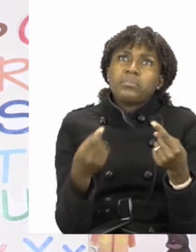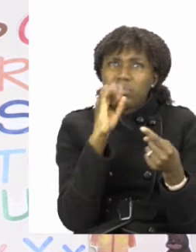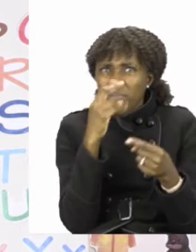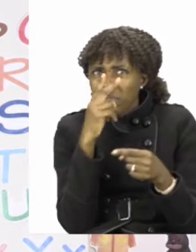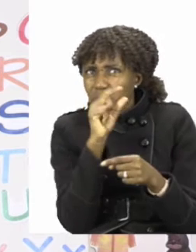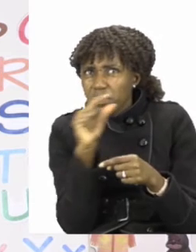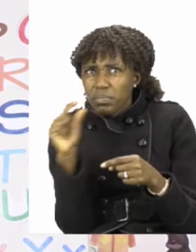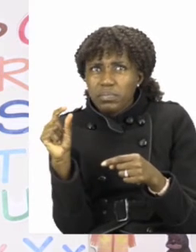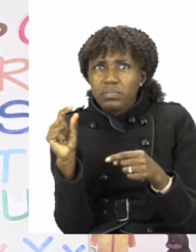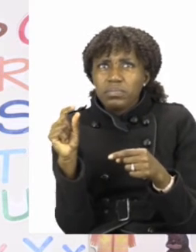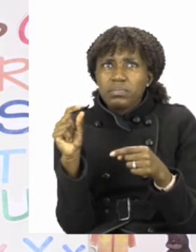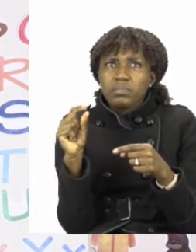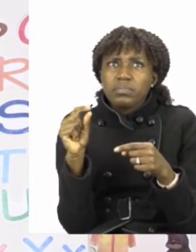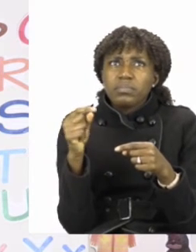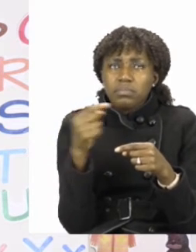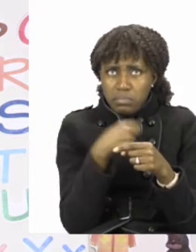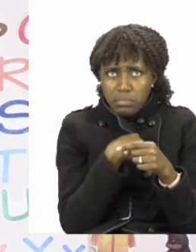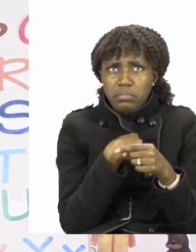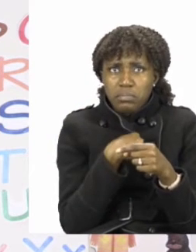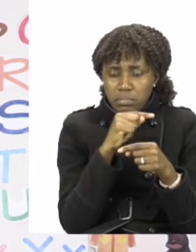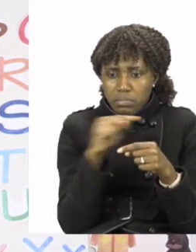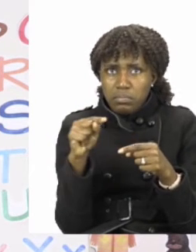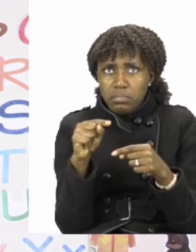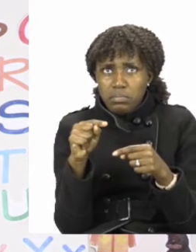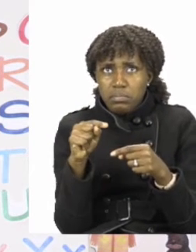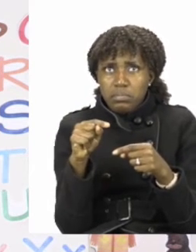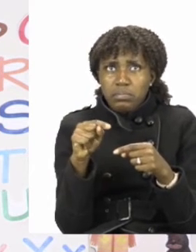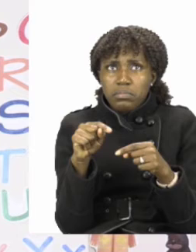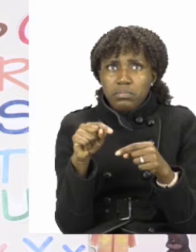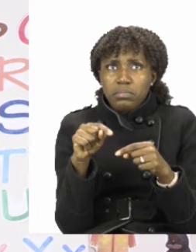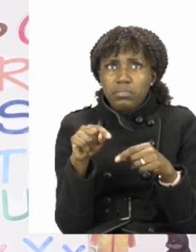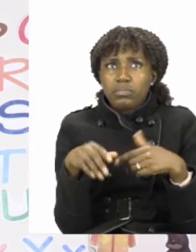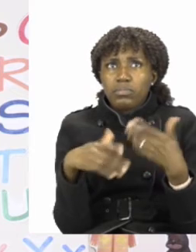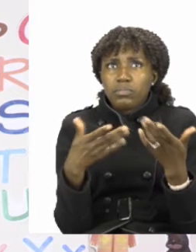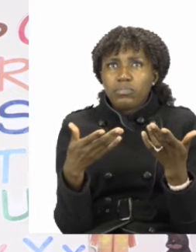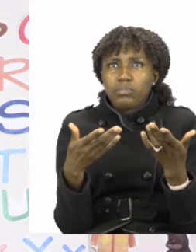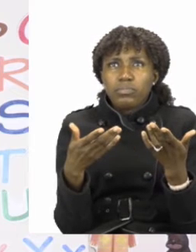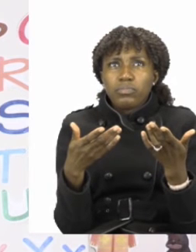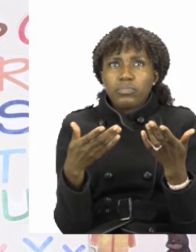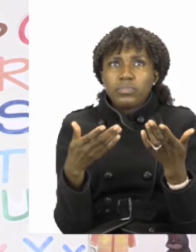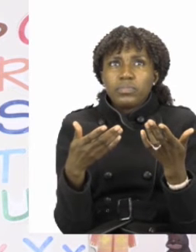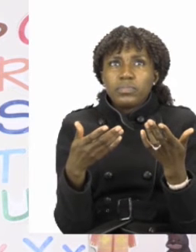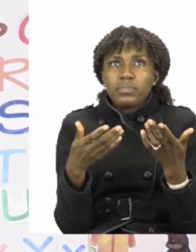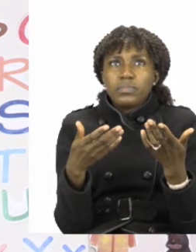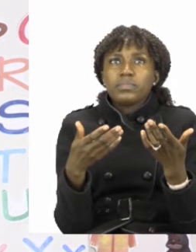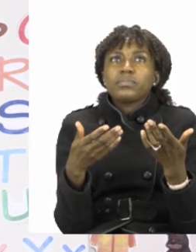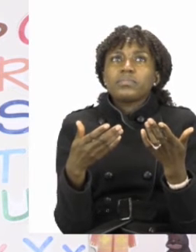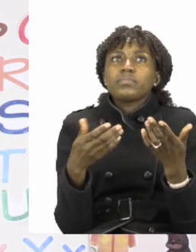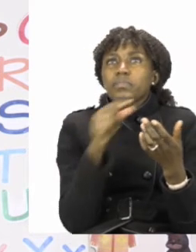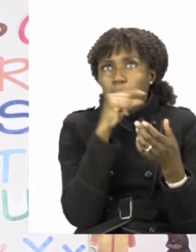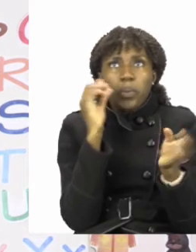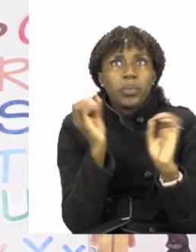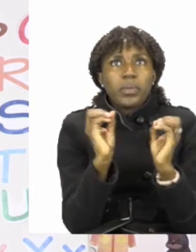sentence again, I dash lemonade on the porch, you will find that there's no